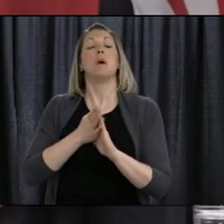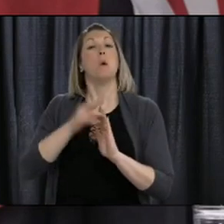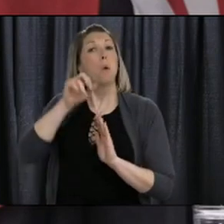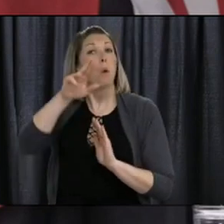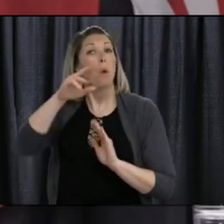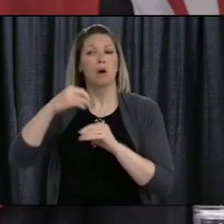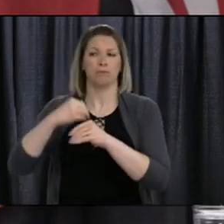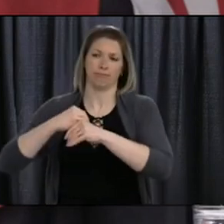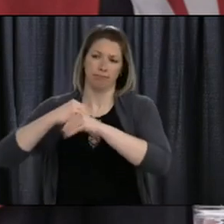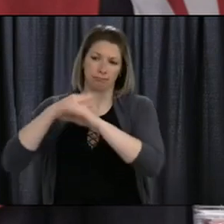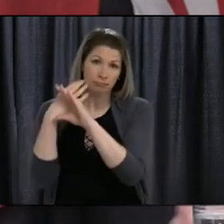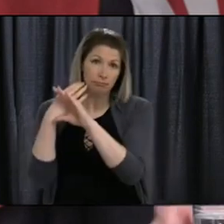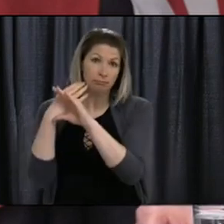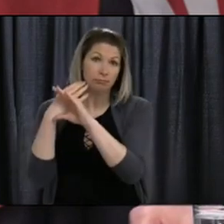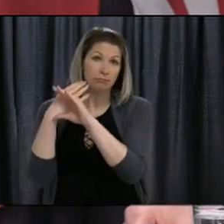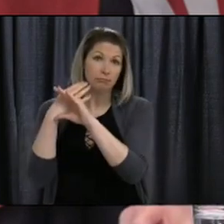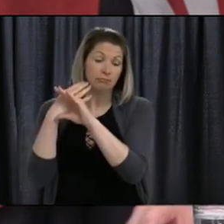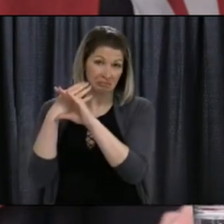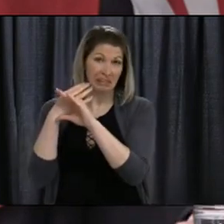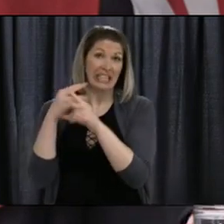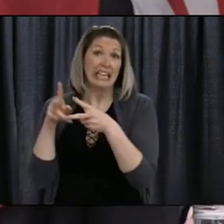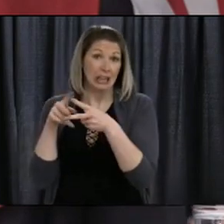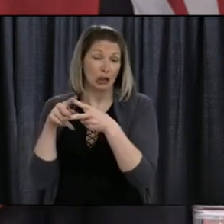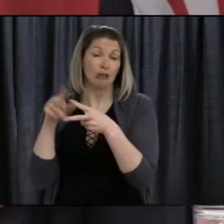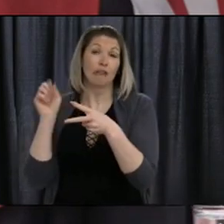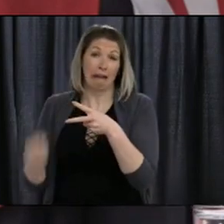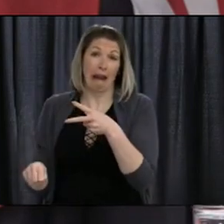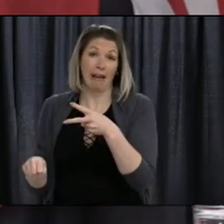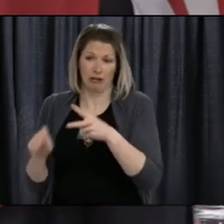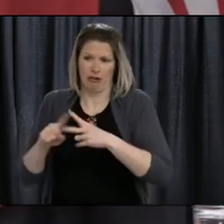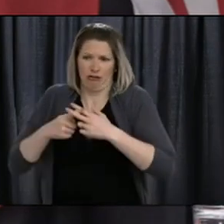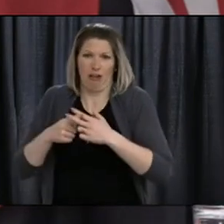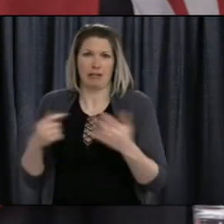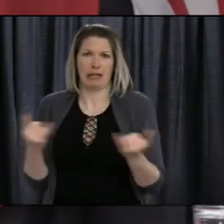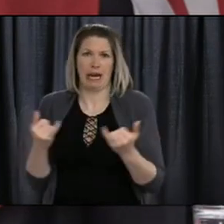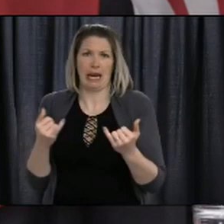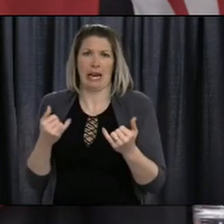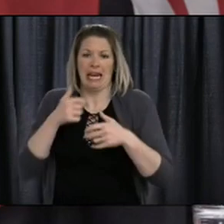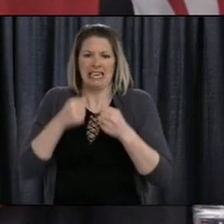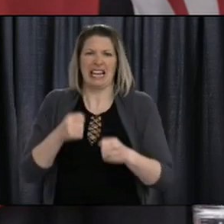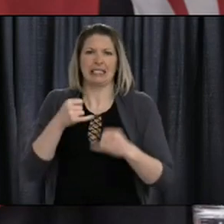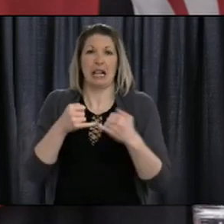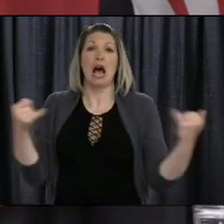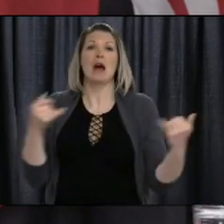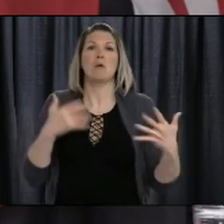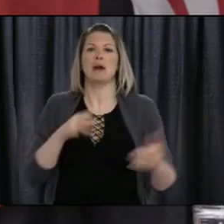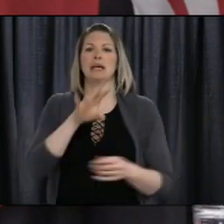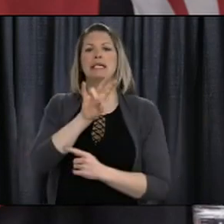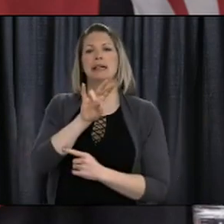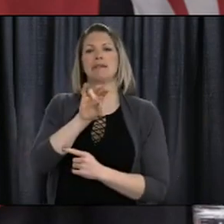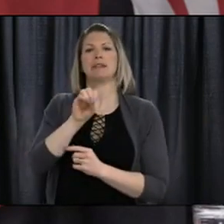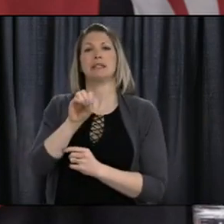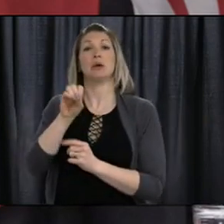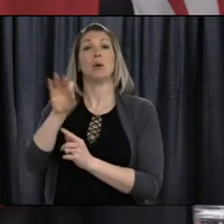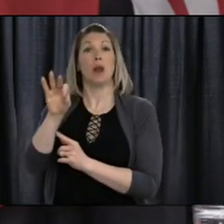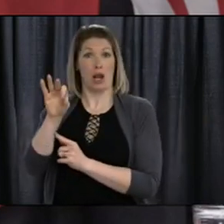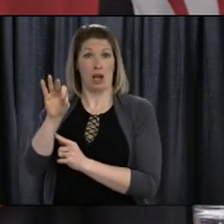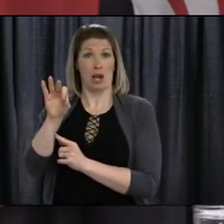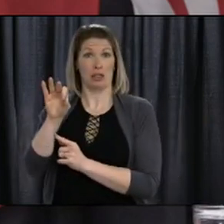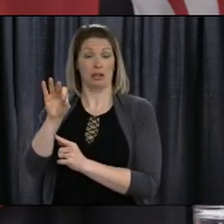relay service technology. The text line number is 709